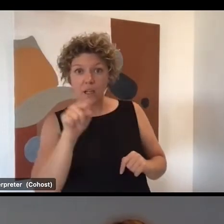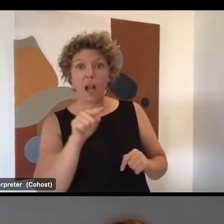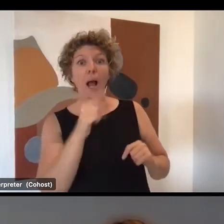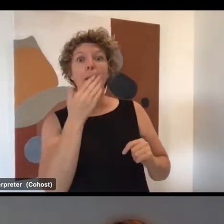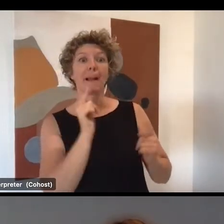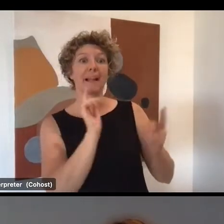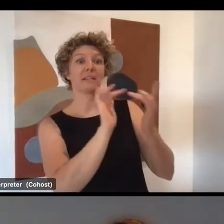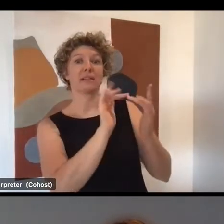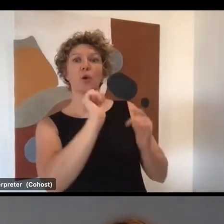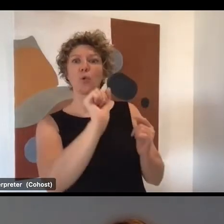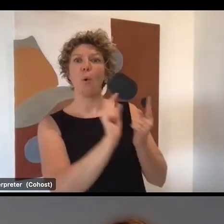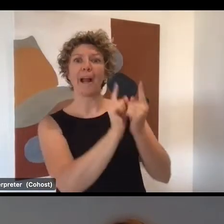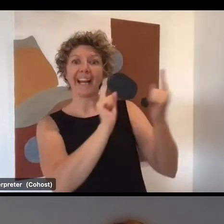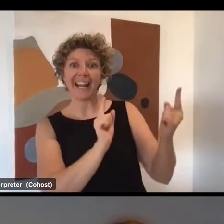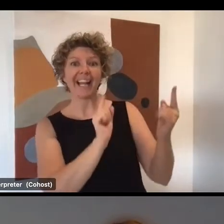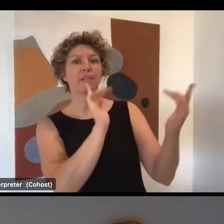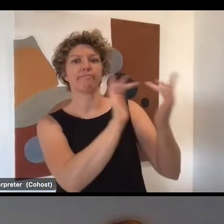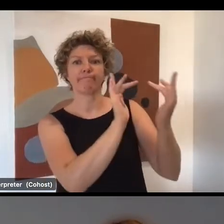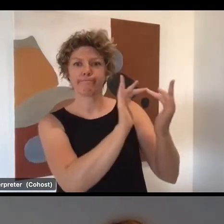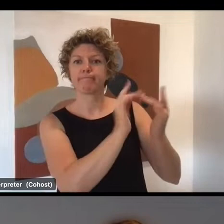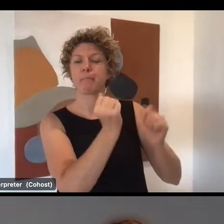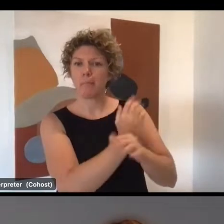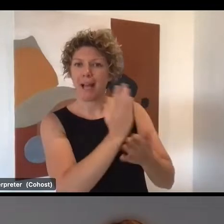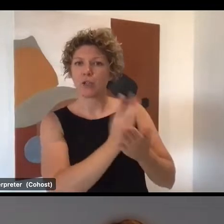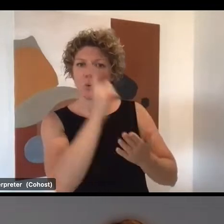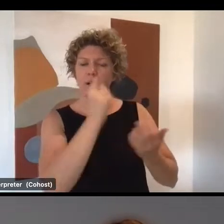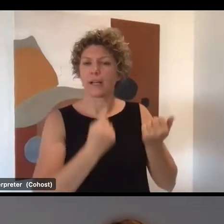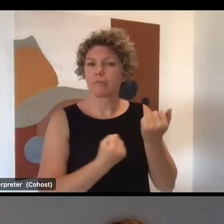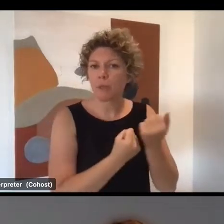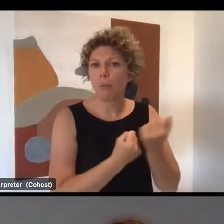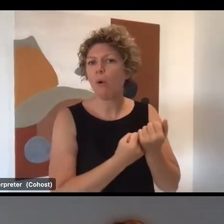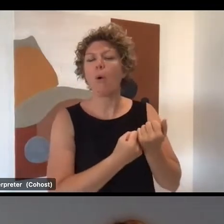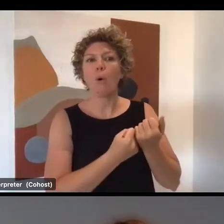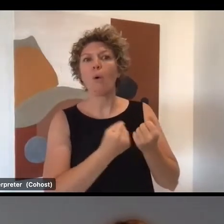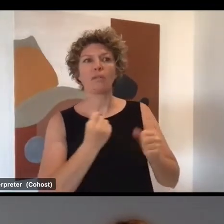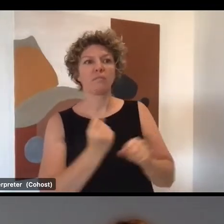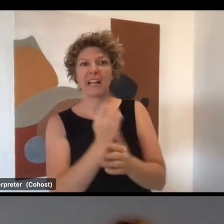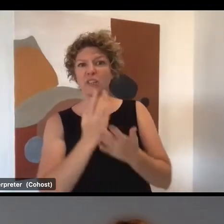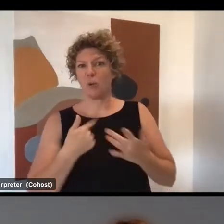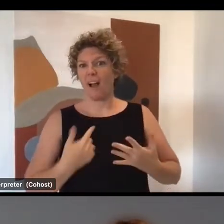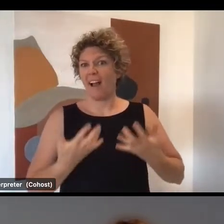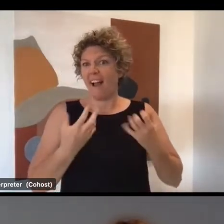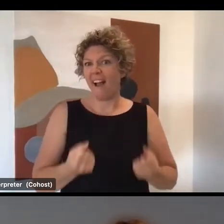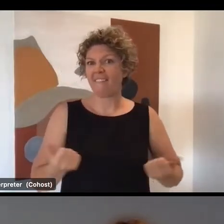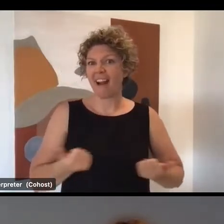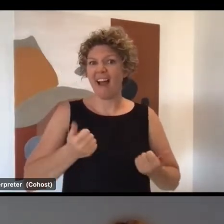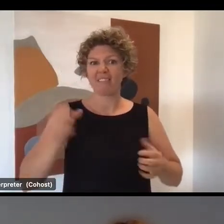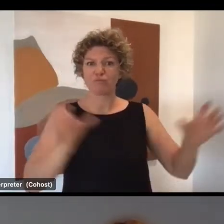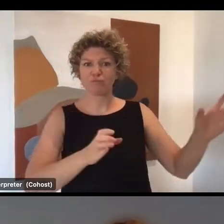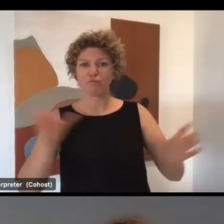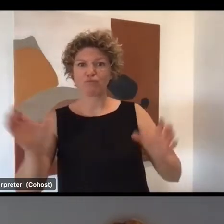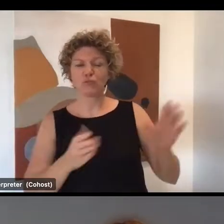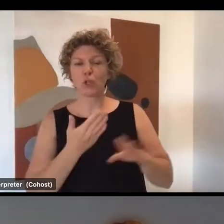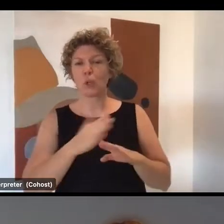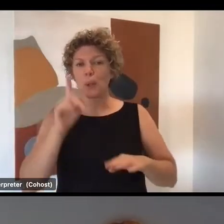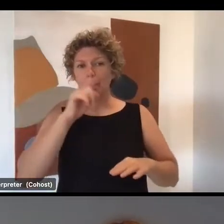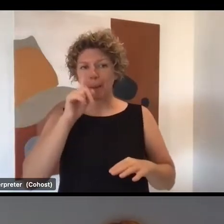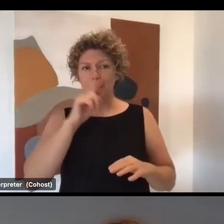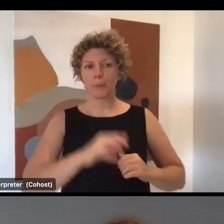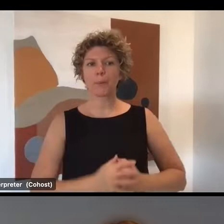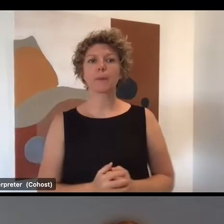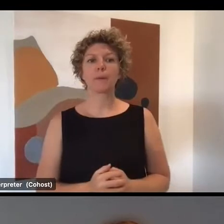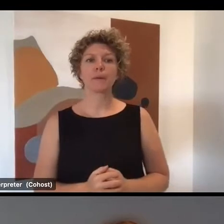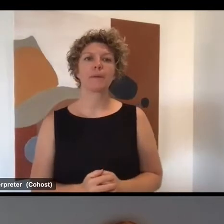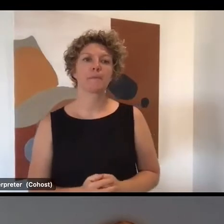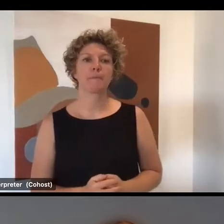in your region to get involved and get that support. I really want to highlight that Settlement Services